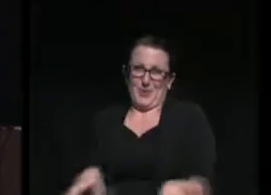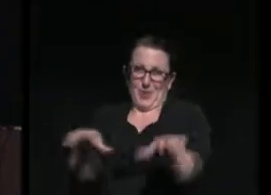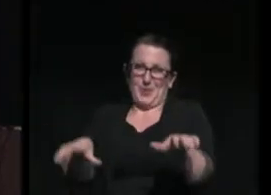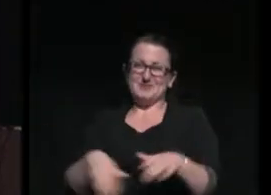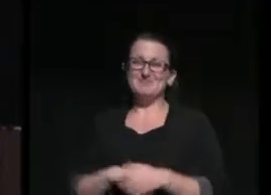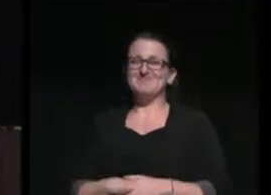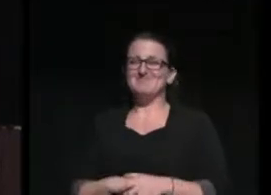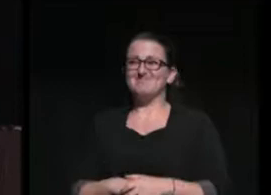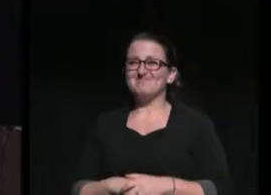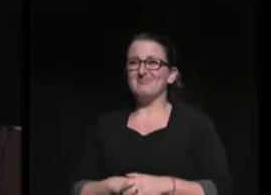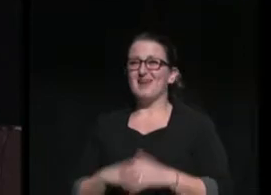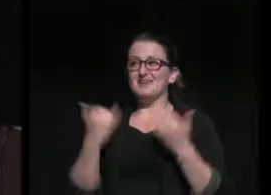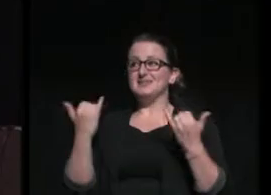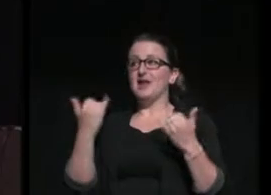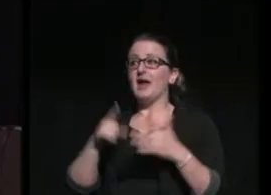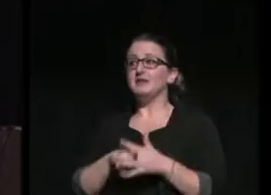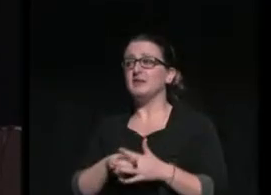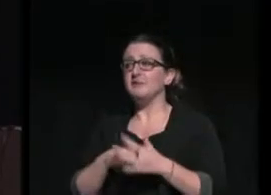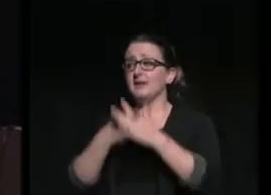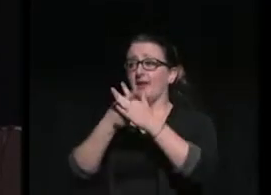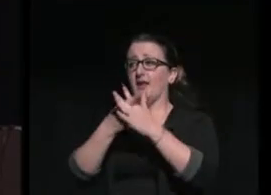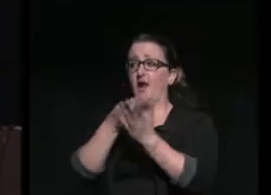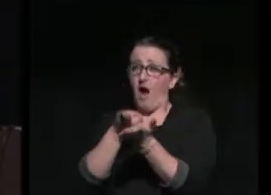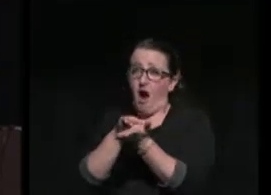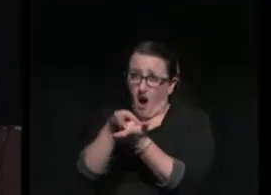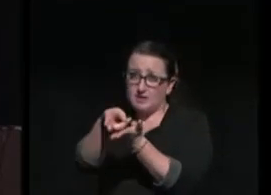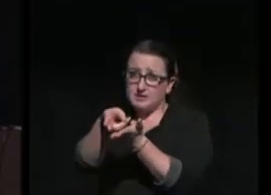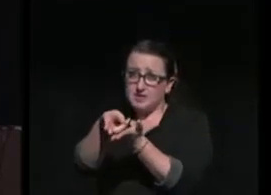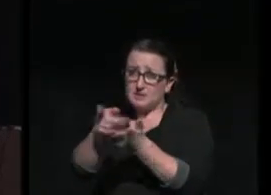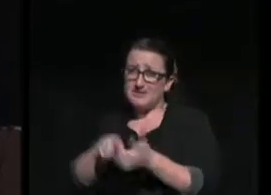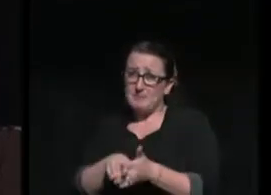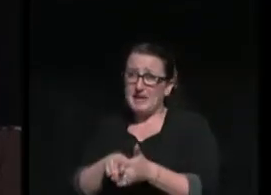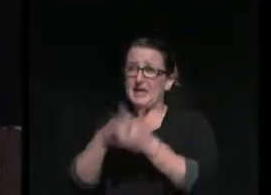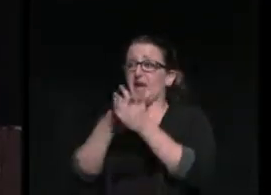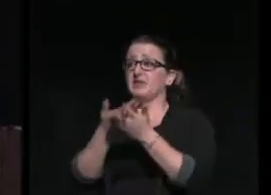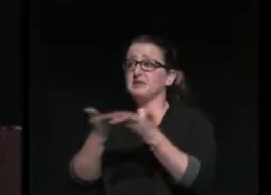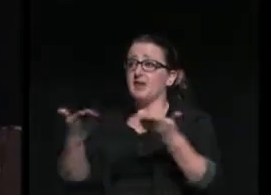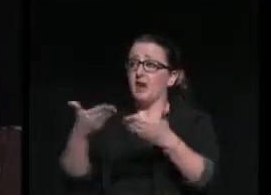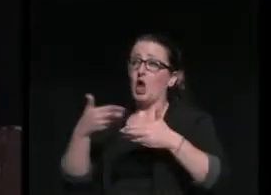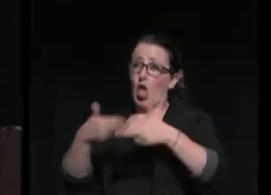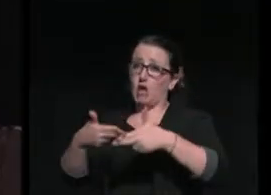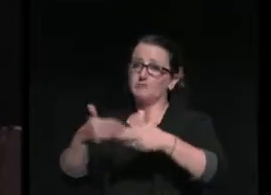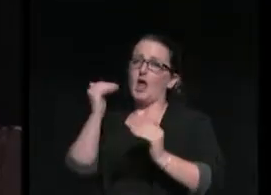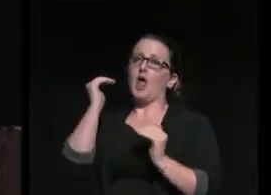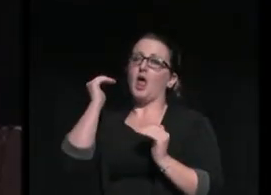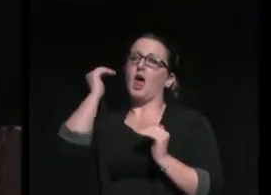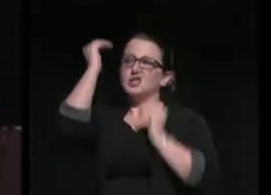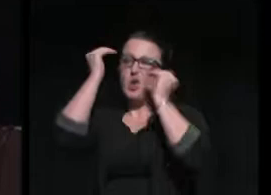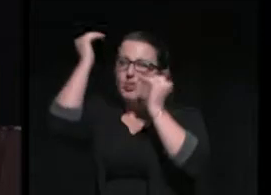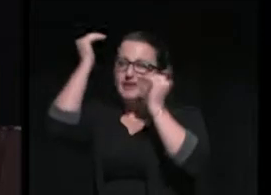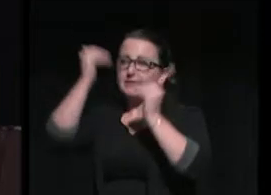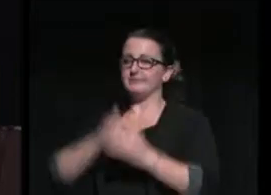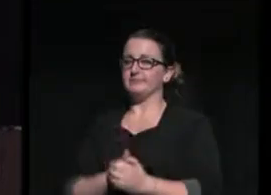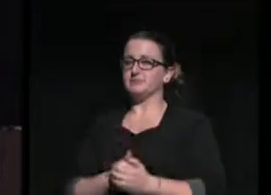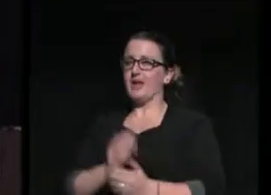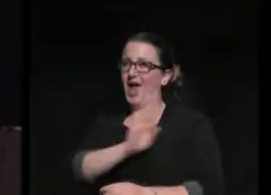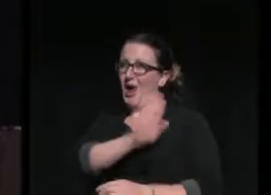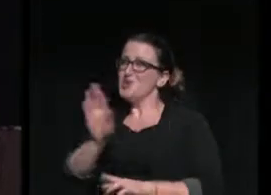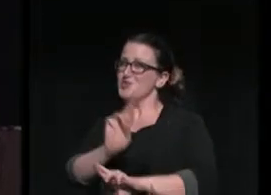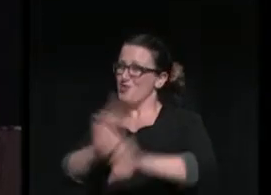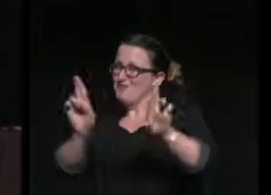It is the beginning, honestly and truly of this thing called adulting. And you're ready for it.